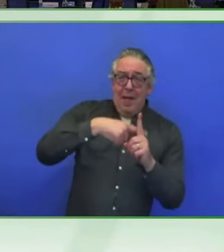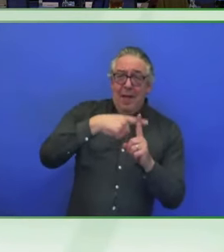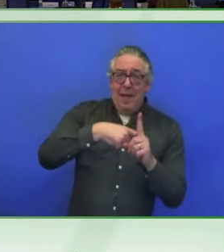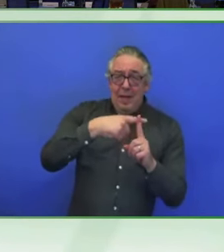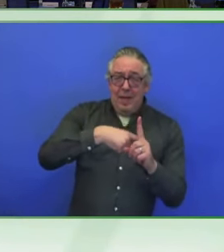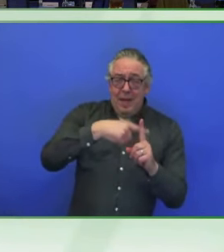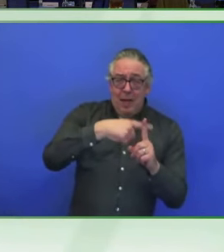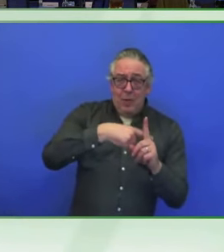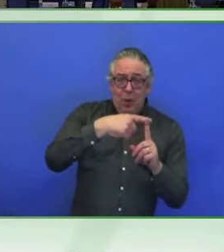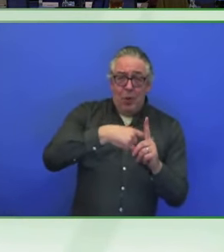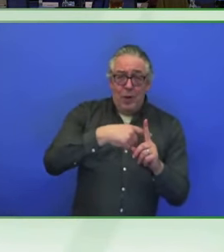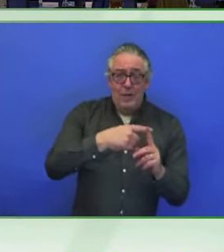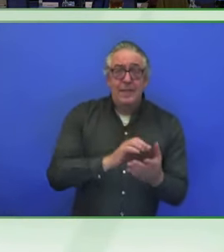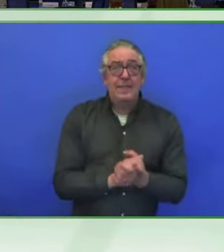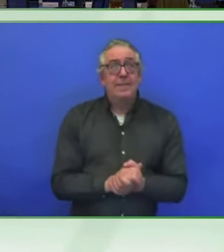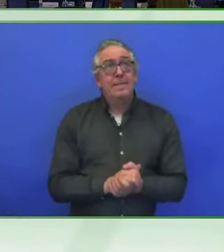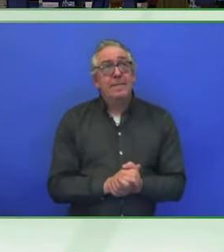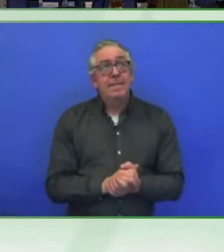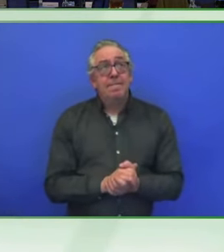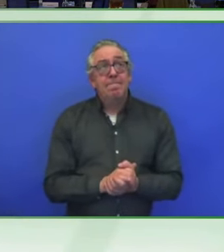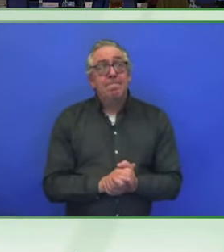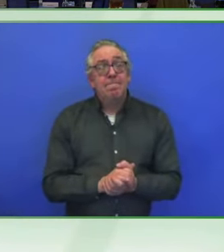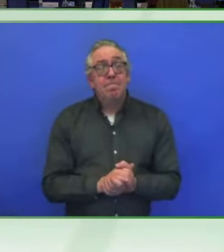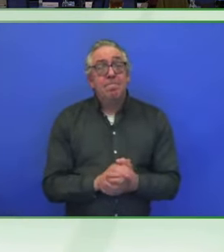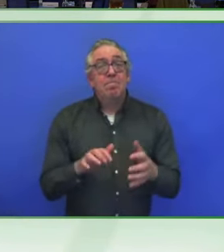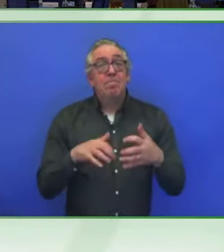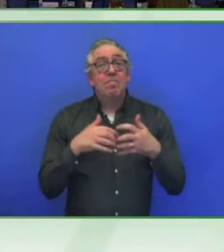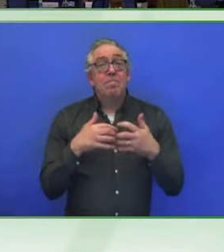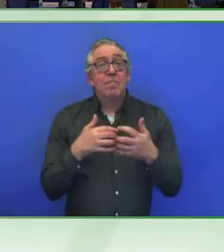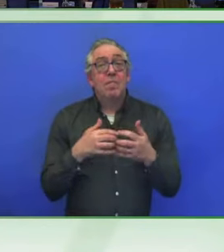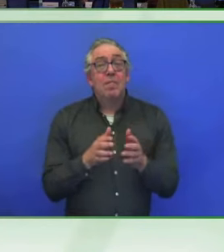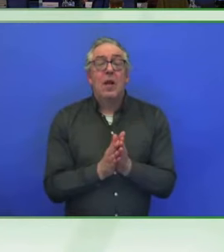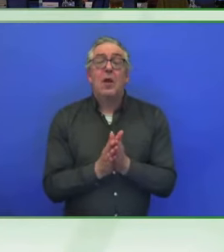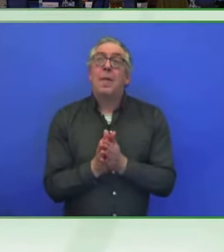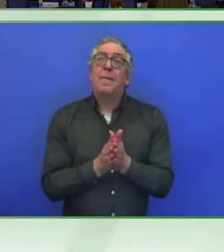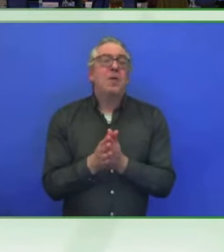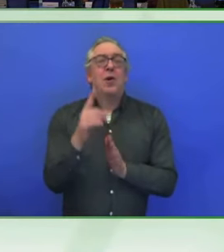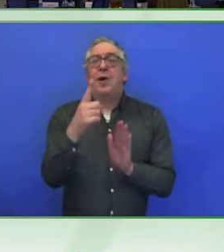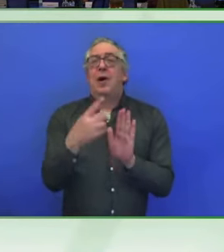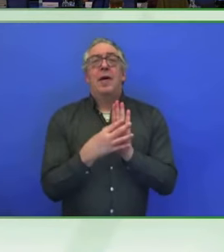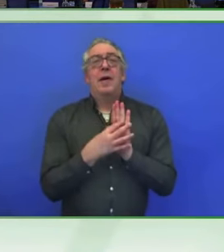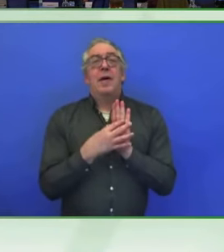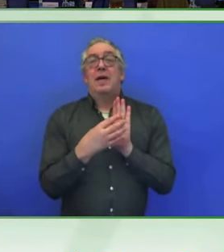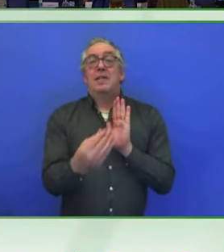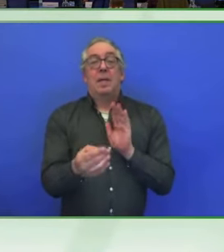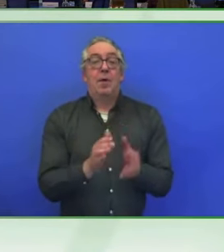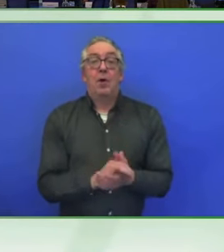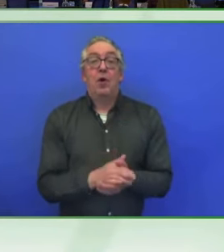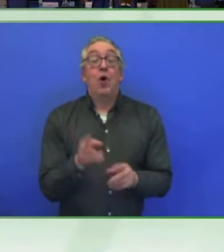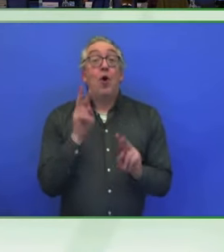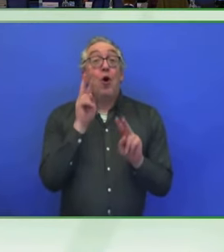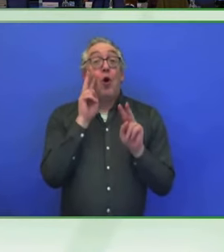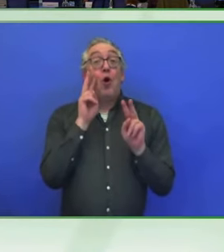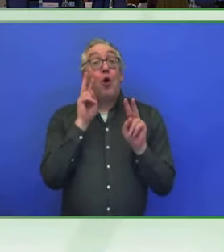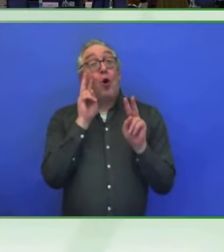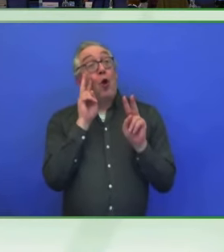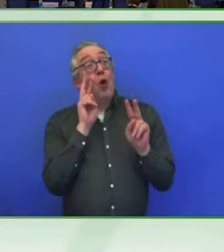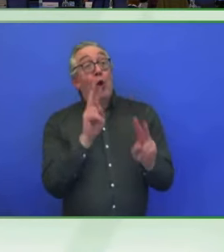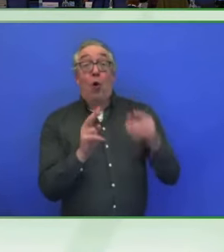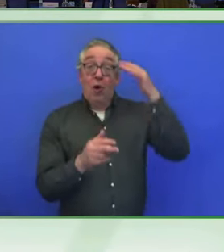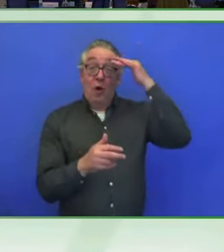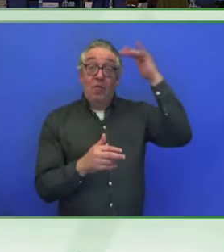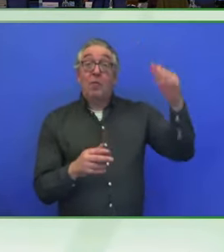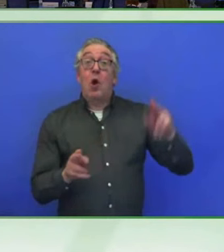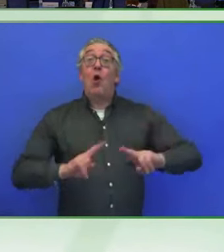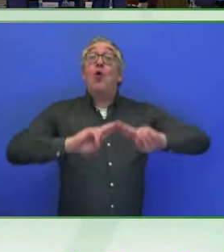as a risk. But for example, what I'm saying is like, looking at the universal design principle, if we have